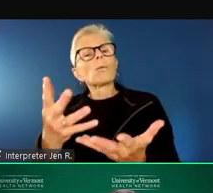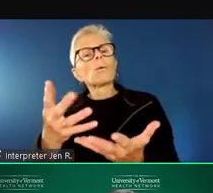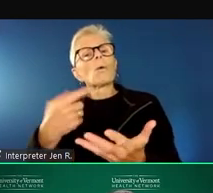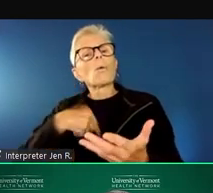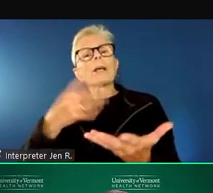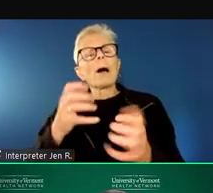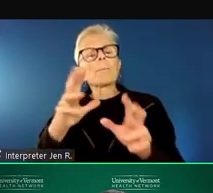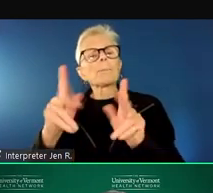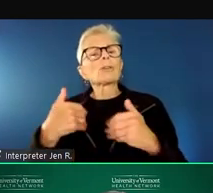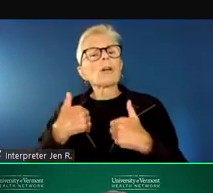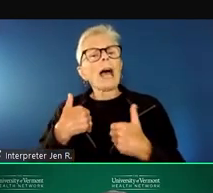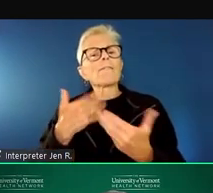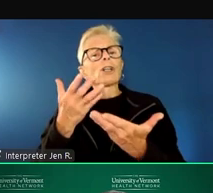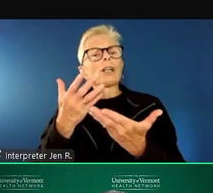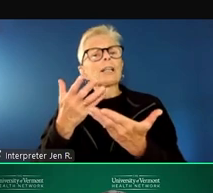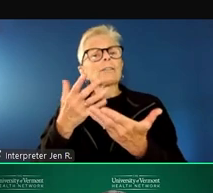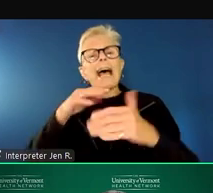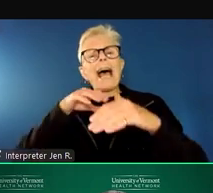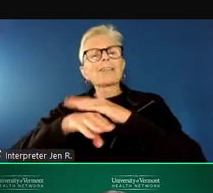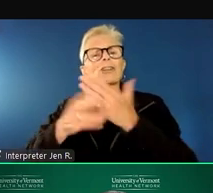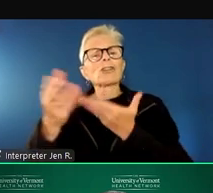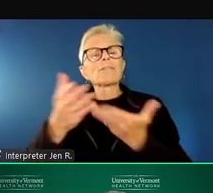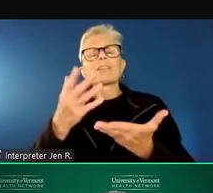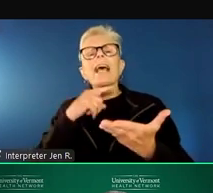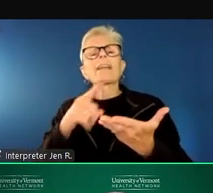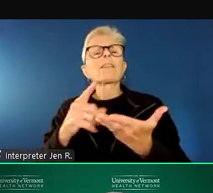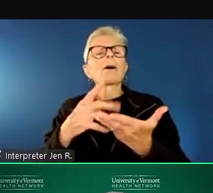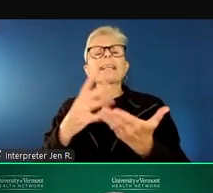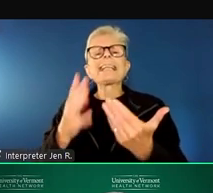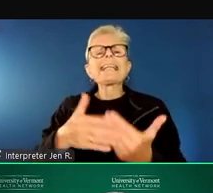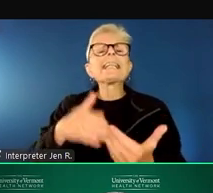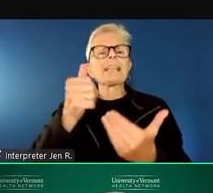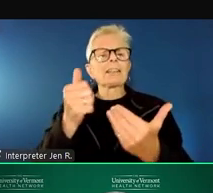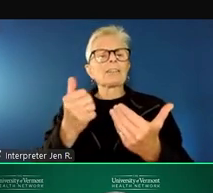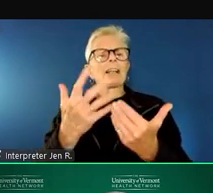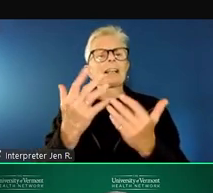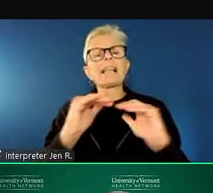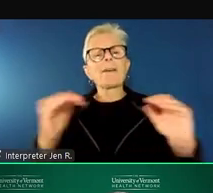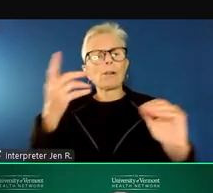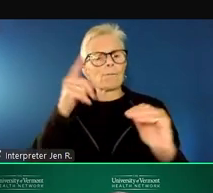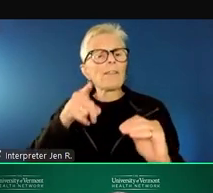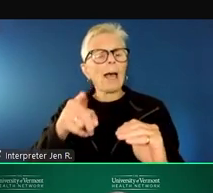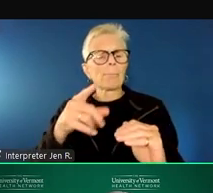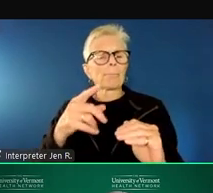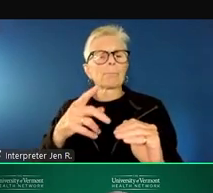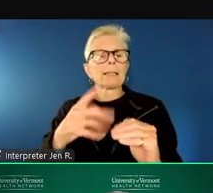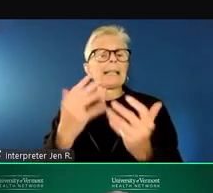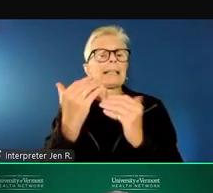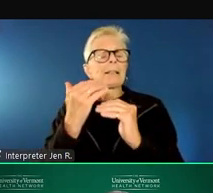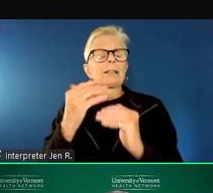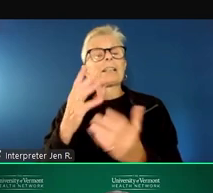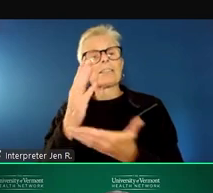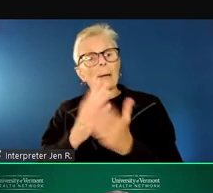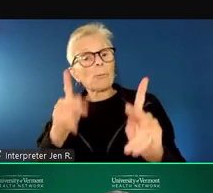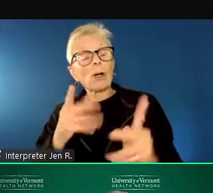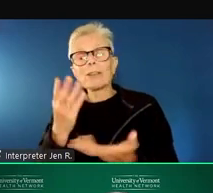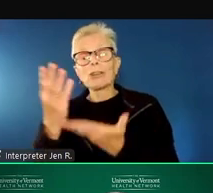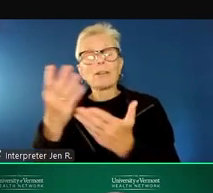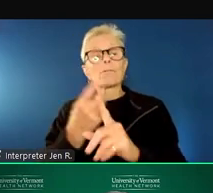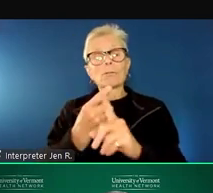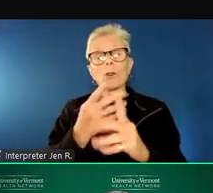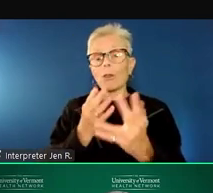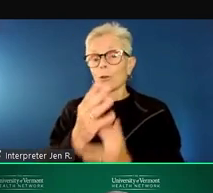services at the least restrictive level that's appropriate. Some people will be able to be served by 988.